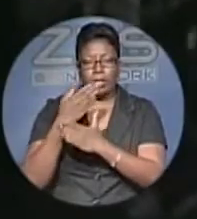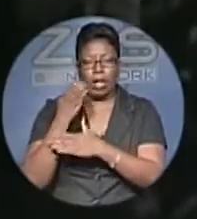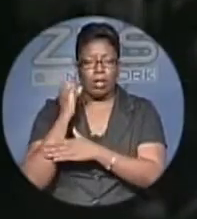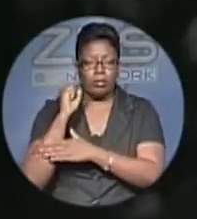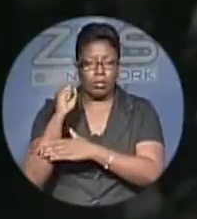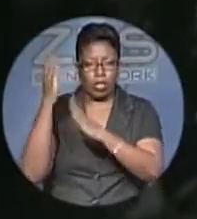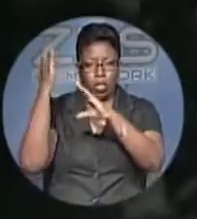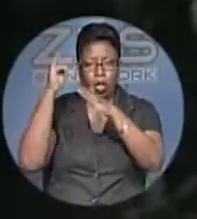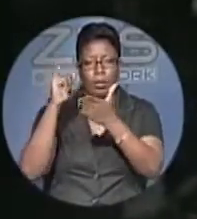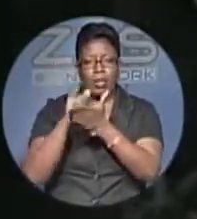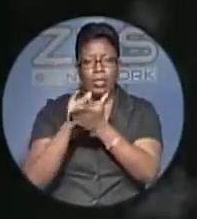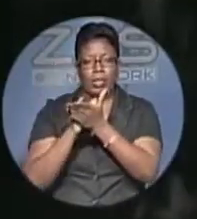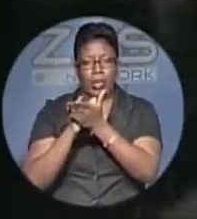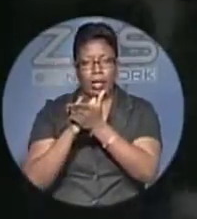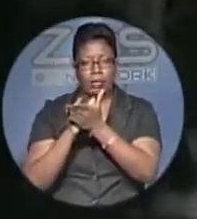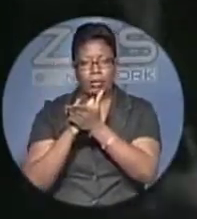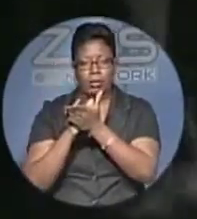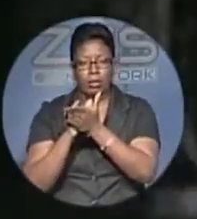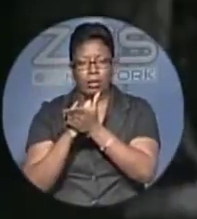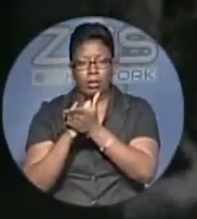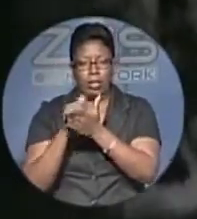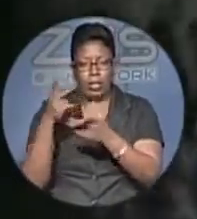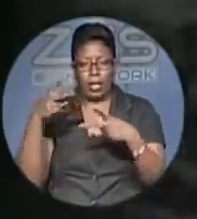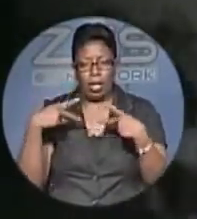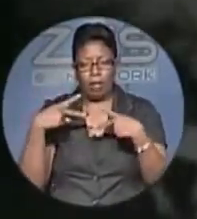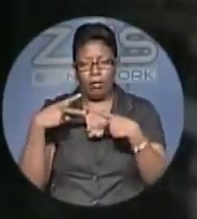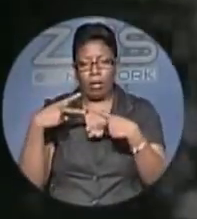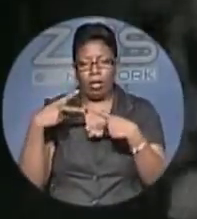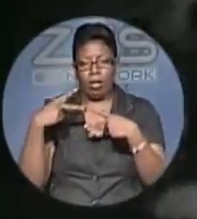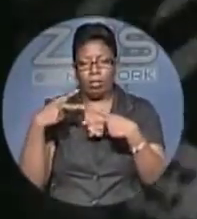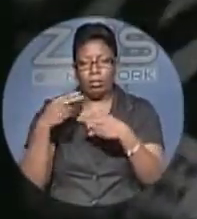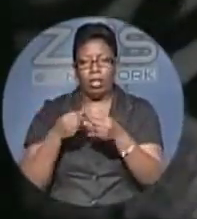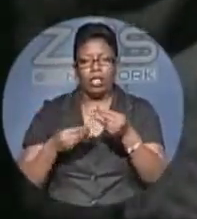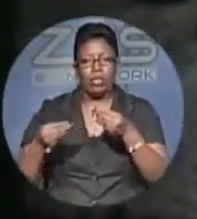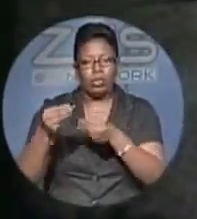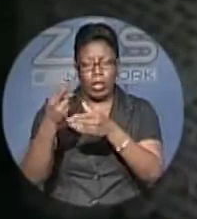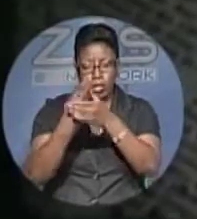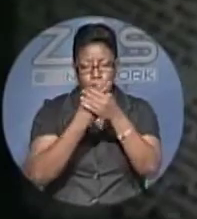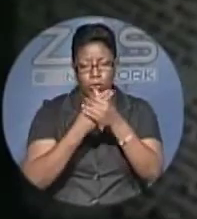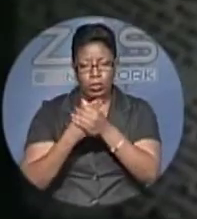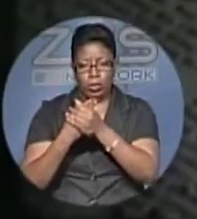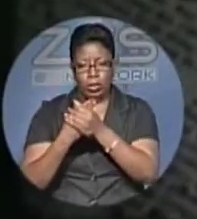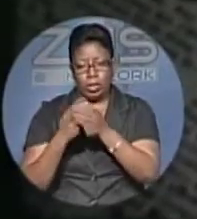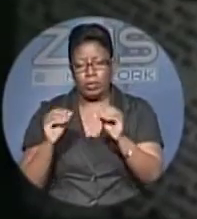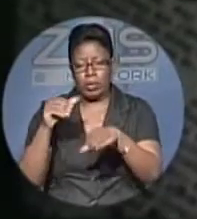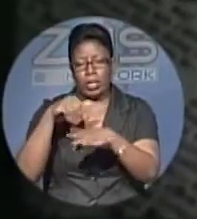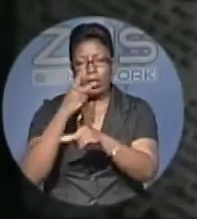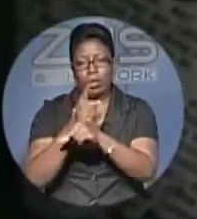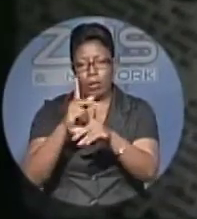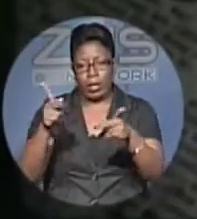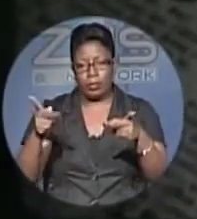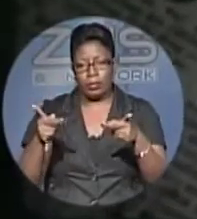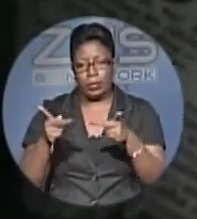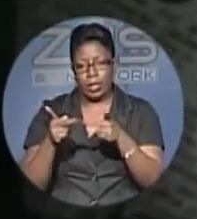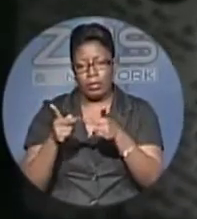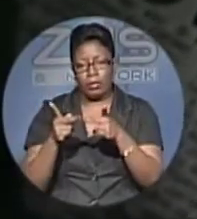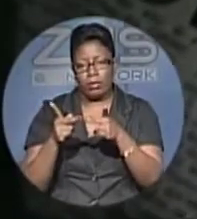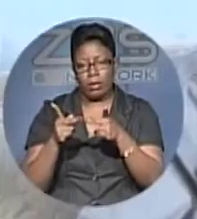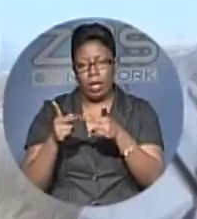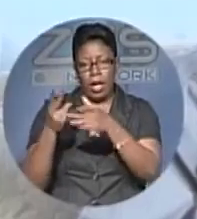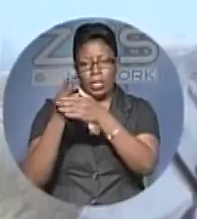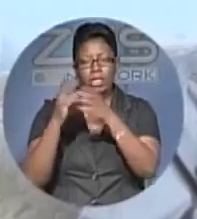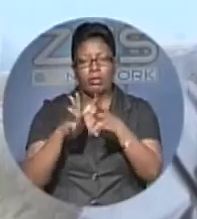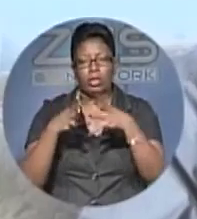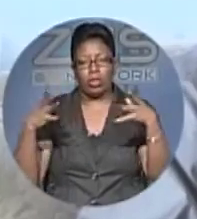resume their place on the national stage and commit themselves to really doing what majority rules started out as, a fight for workers.